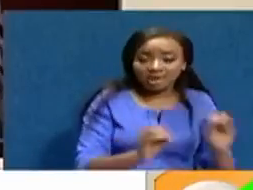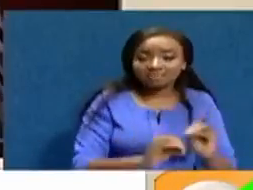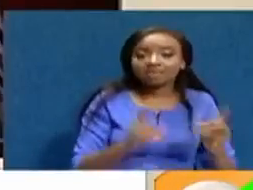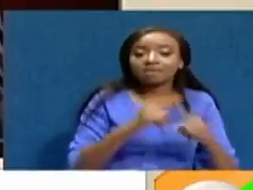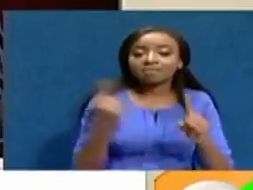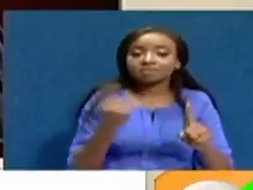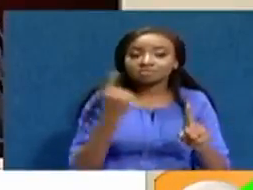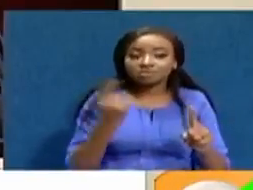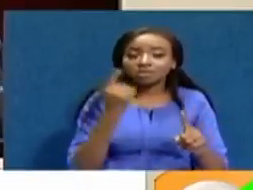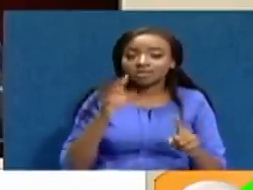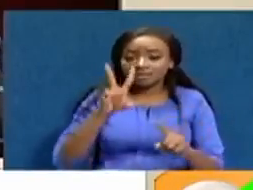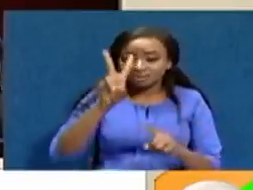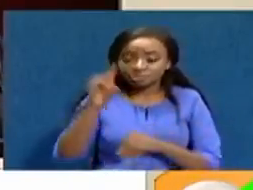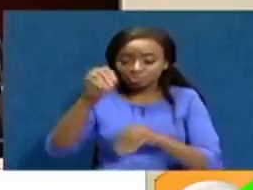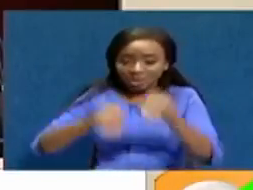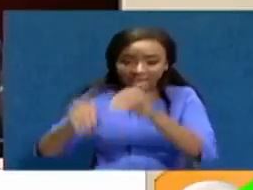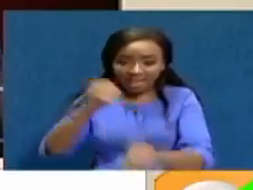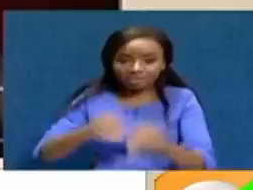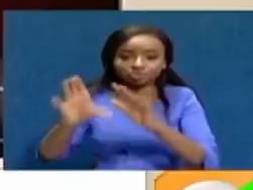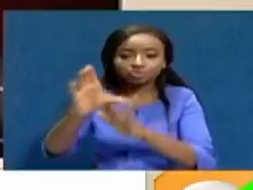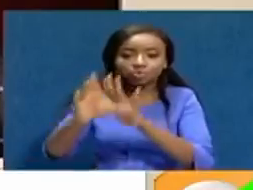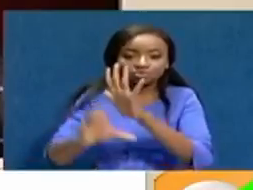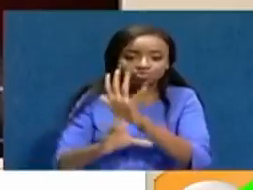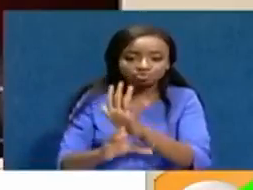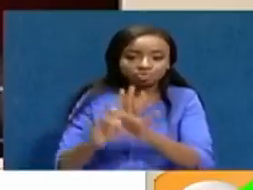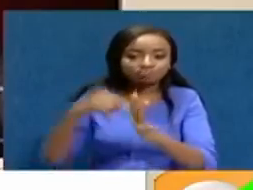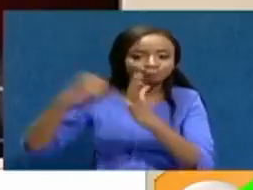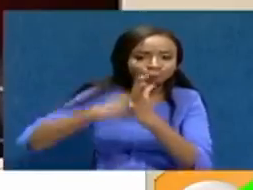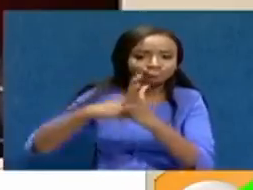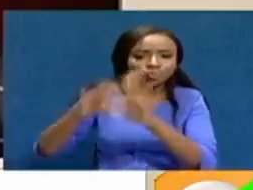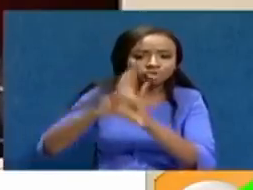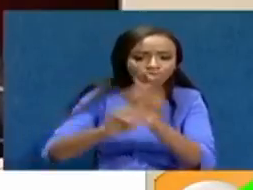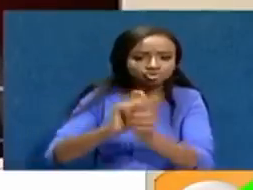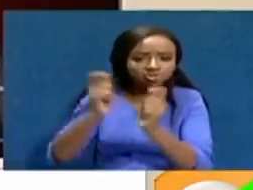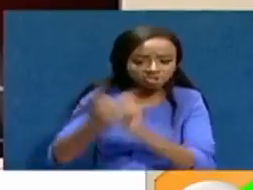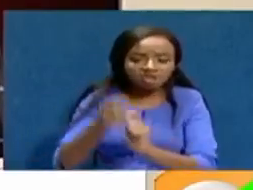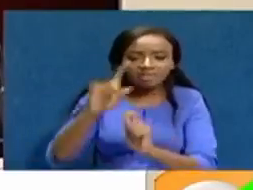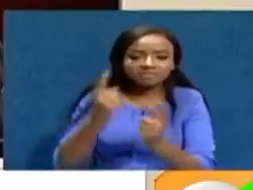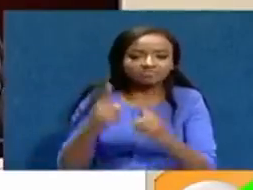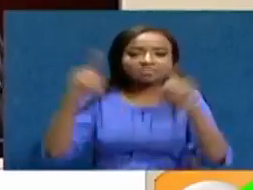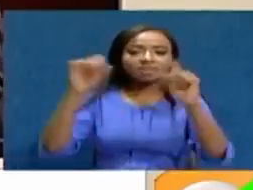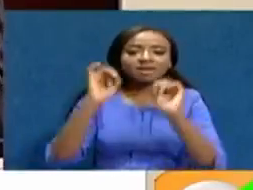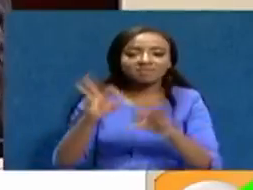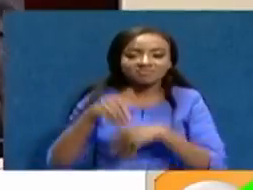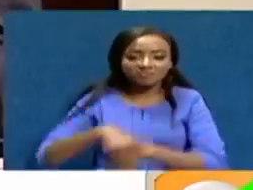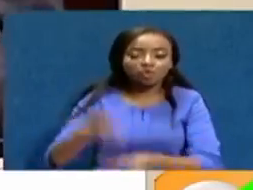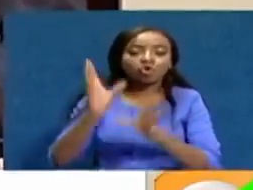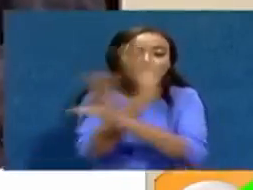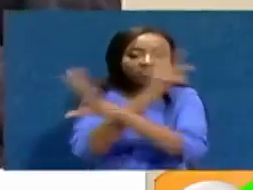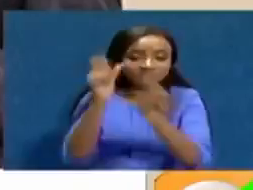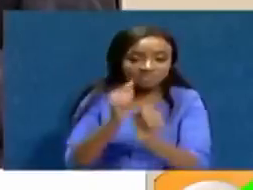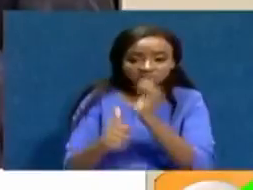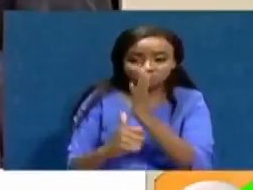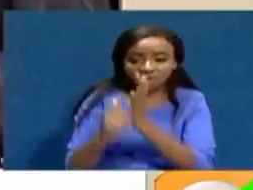referenda were made possible by a modification of the National Assembly and Presidential Elections Act. So it is